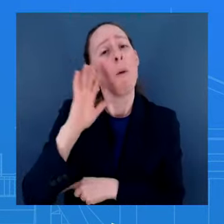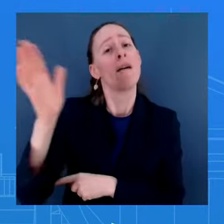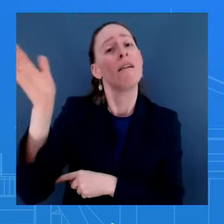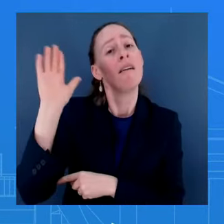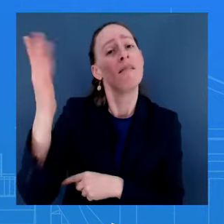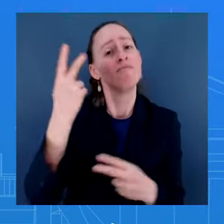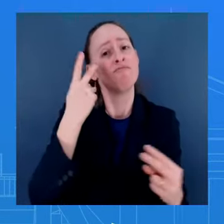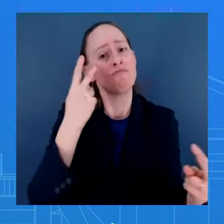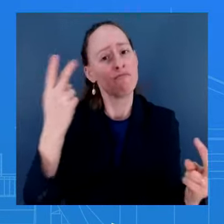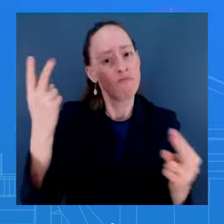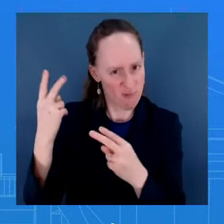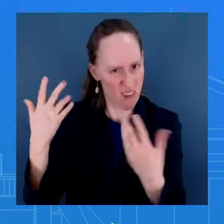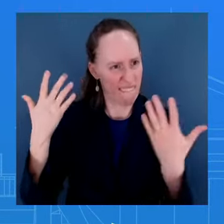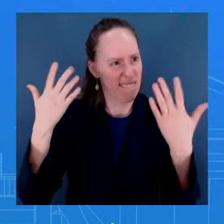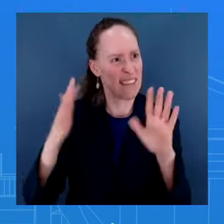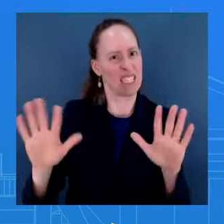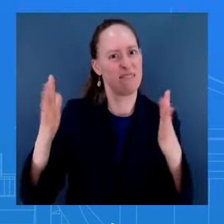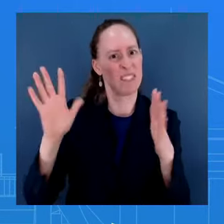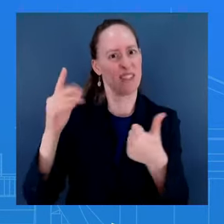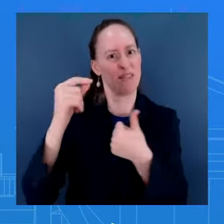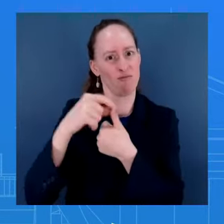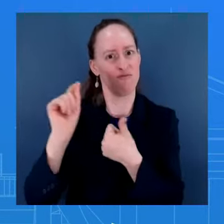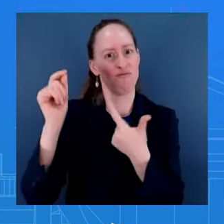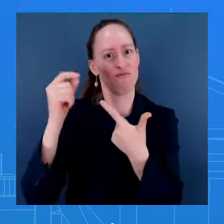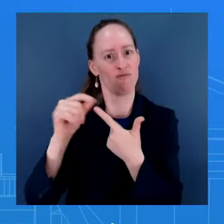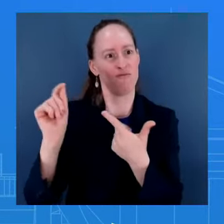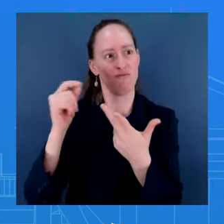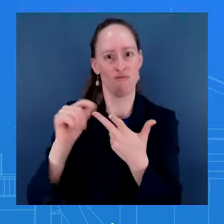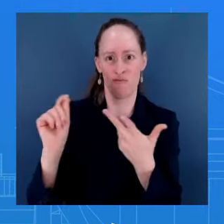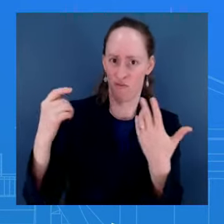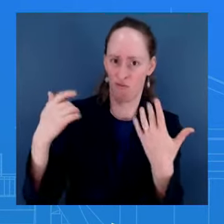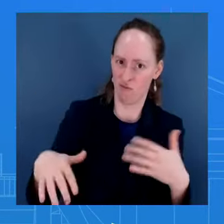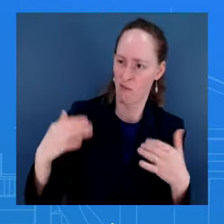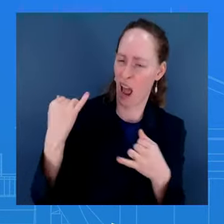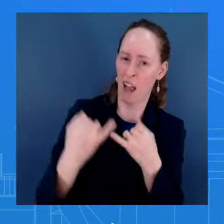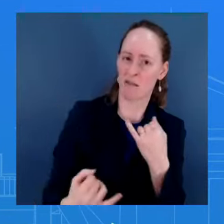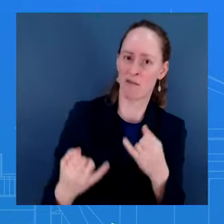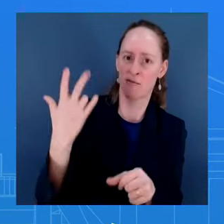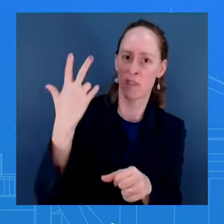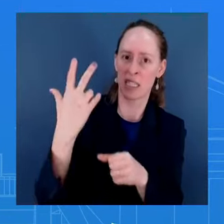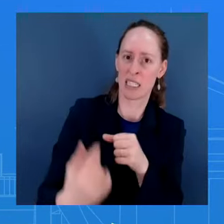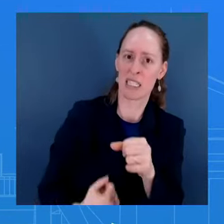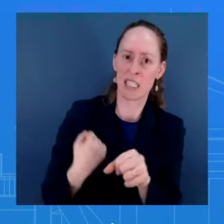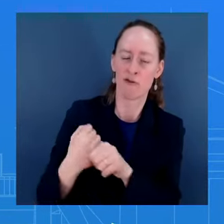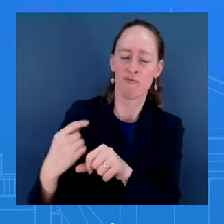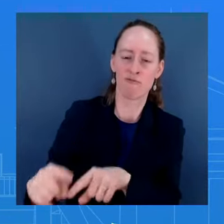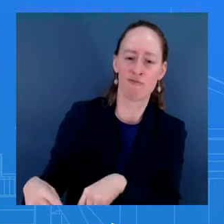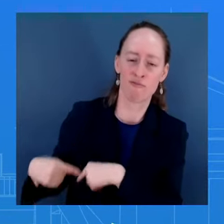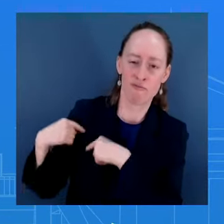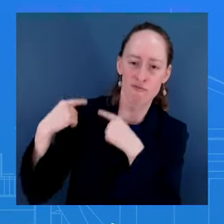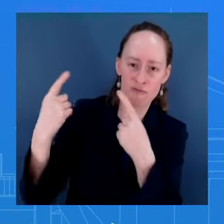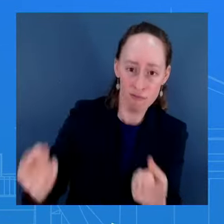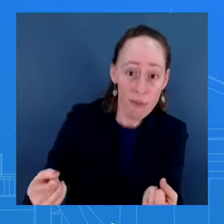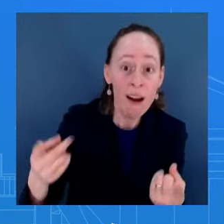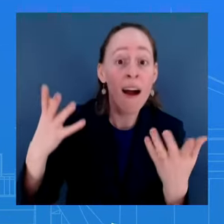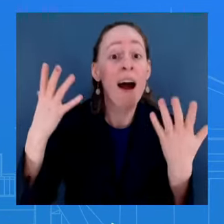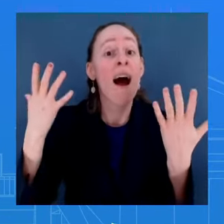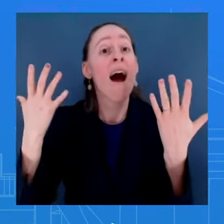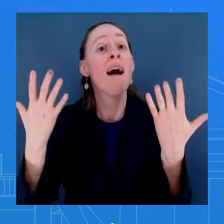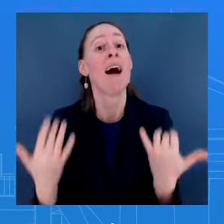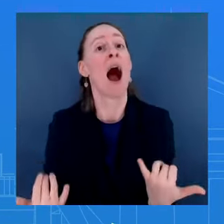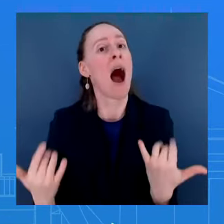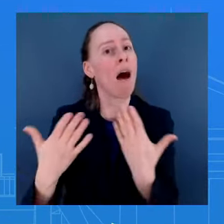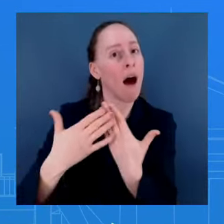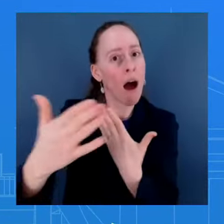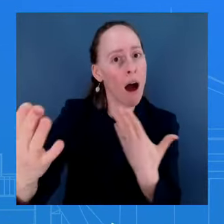the last three years, and also speak to how we're going to continue to build on those successes and fight for the CHIPS Act,